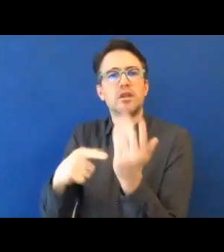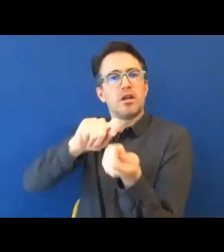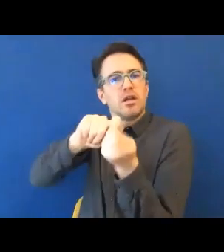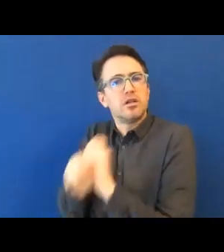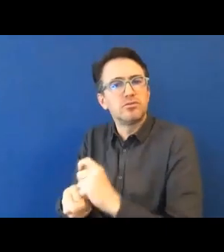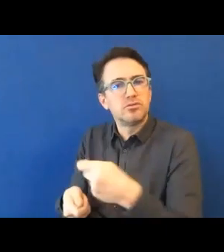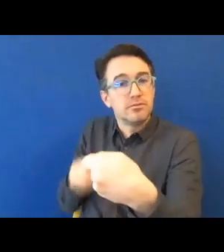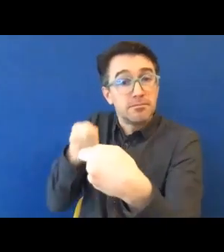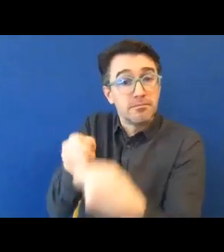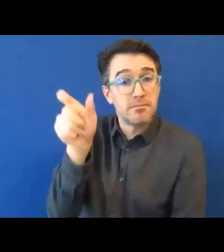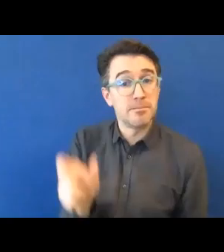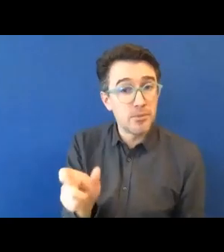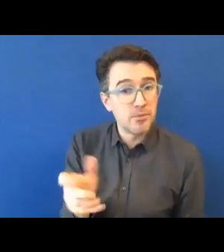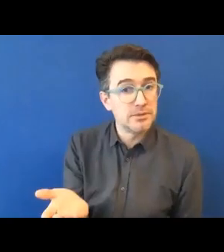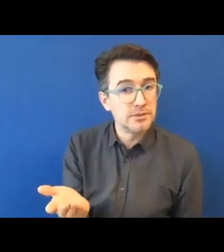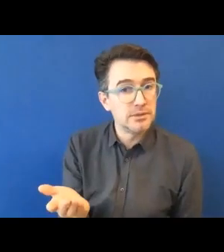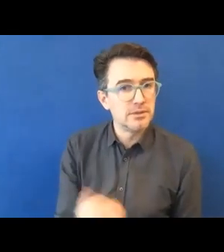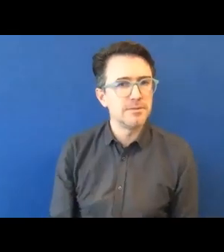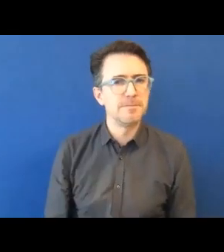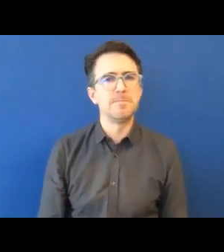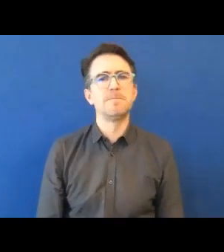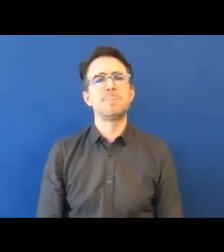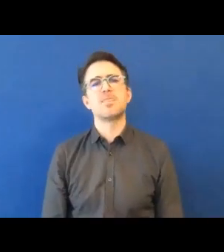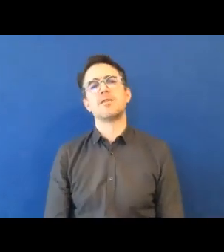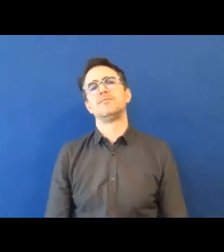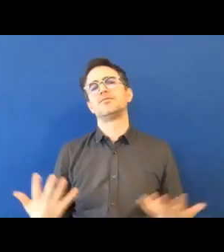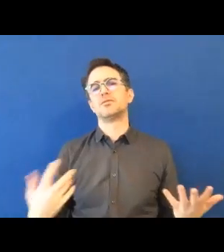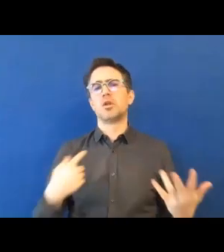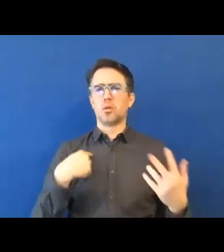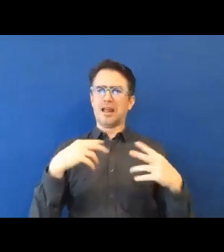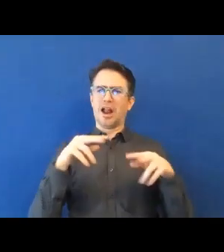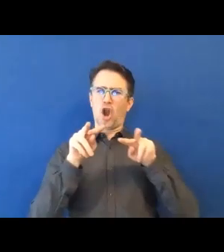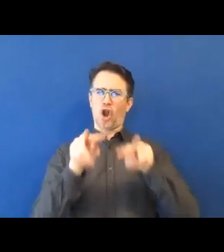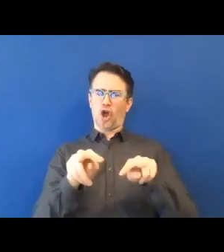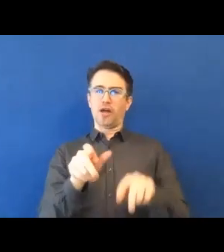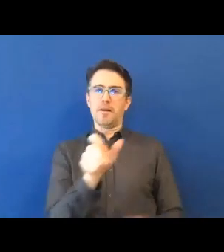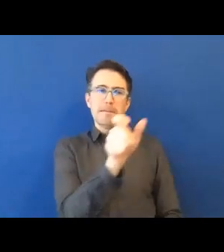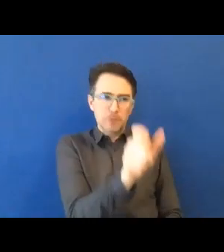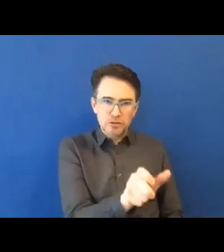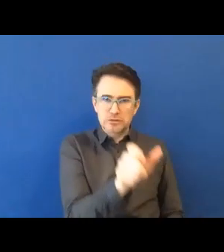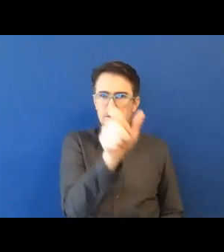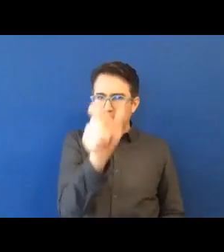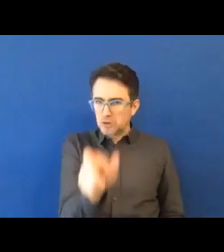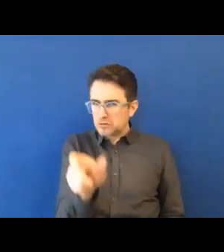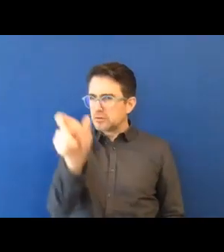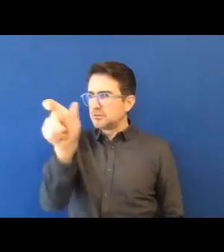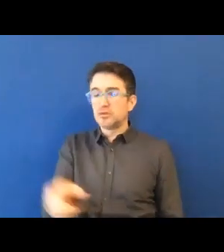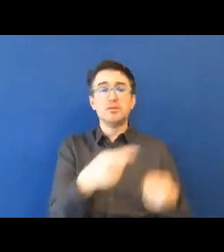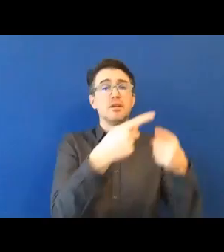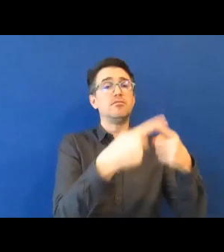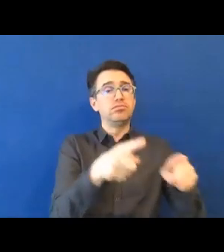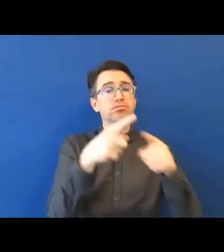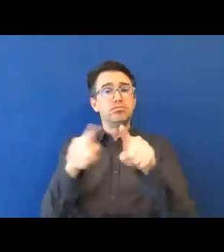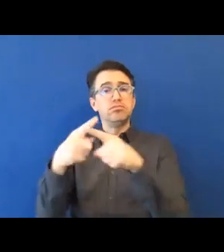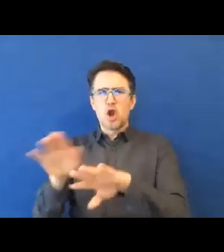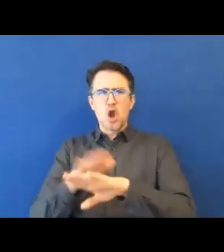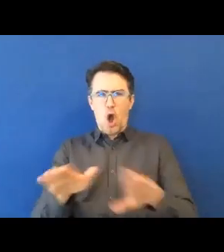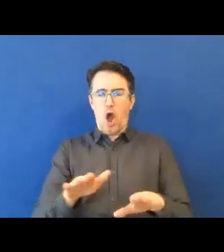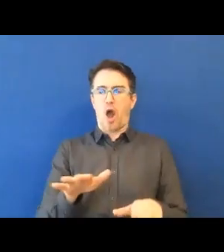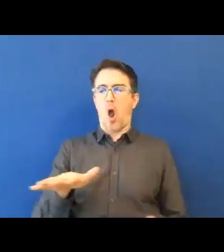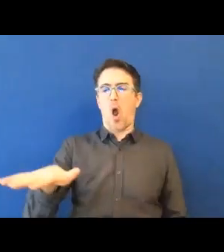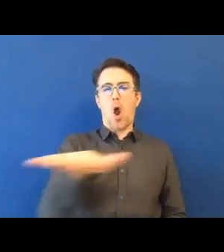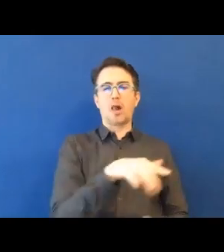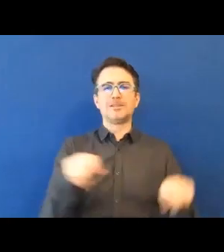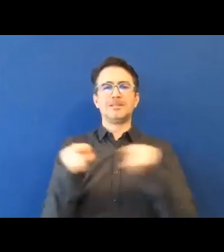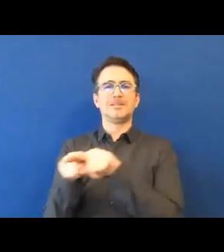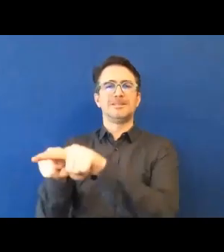But what we need to be doing in the next wave of neurodiversity inclusion is looking at how these problems keep arising in the first place is starting to